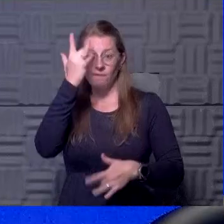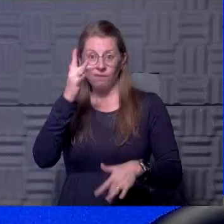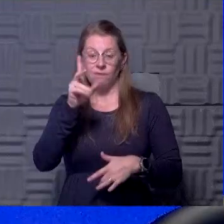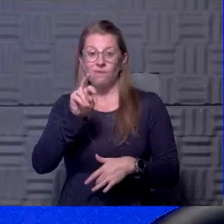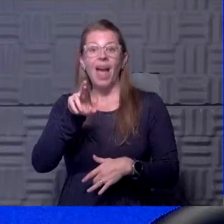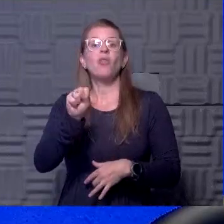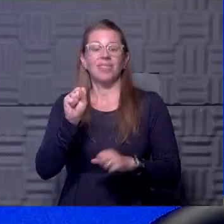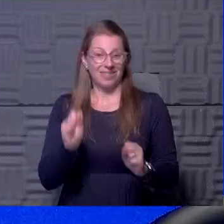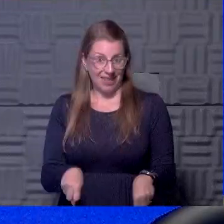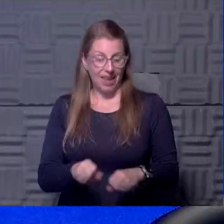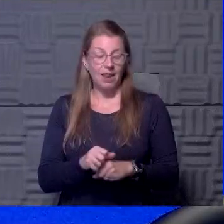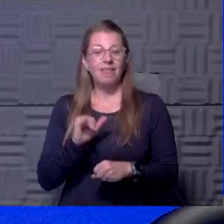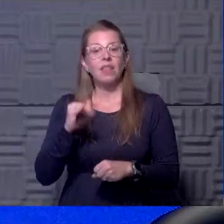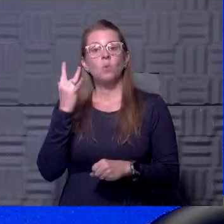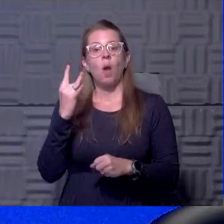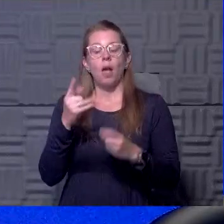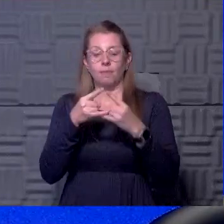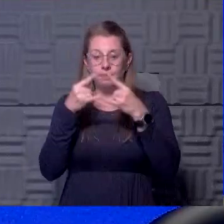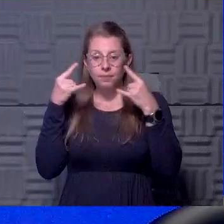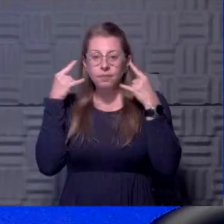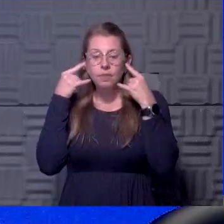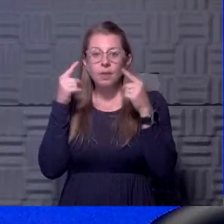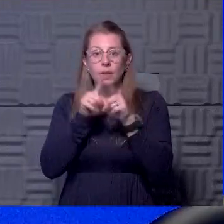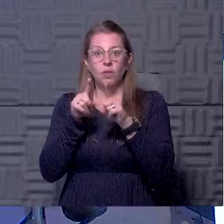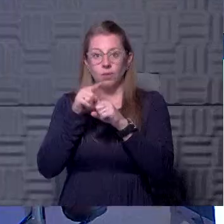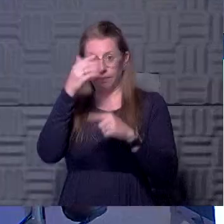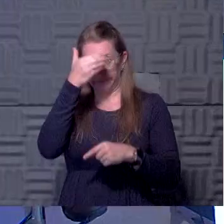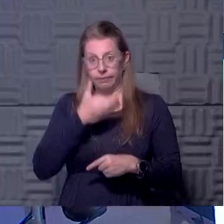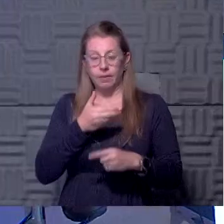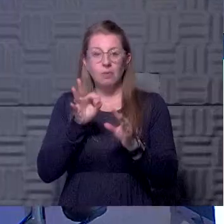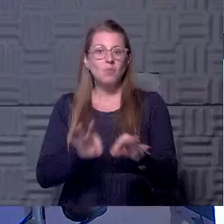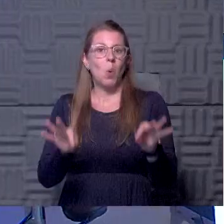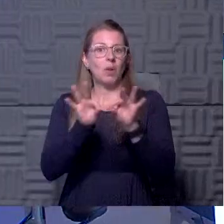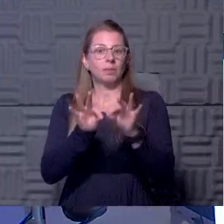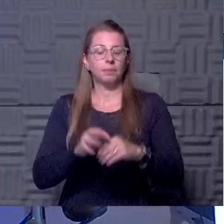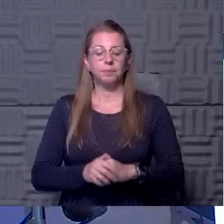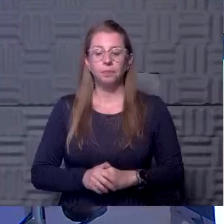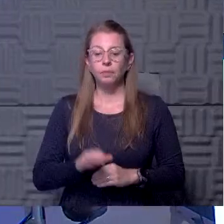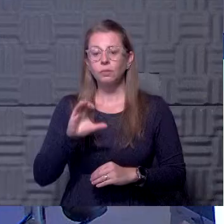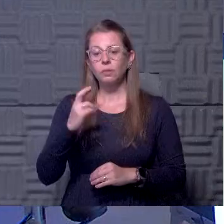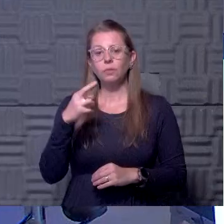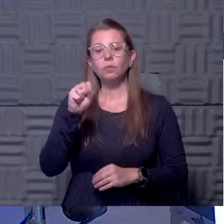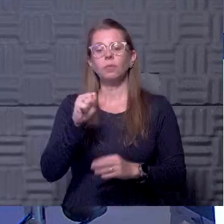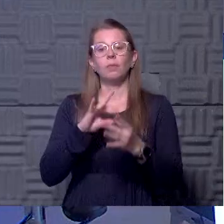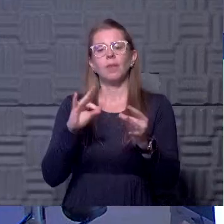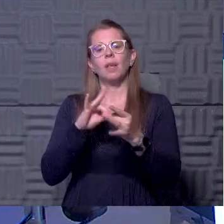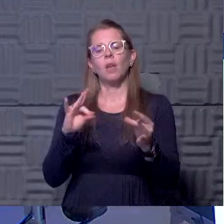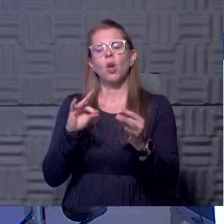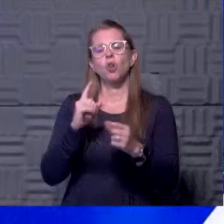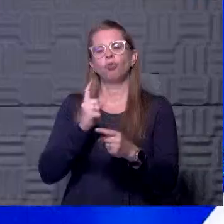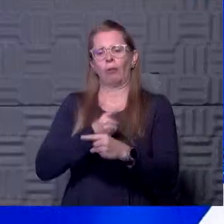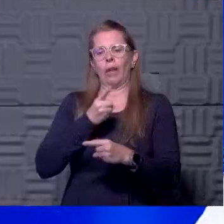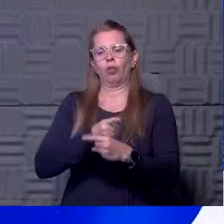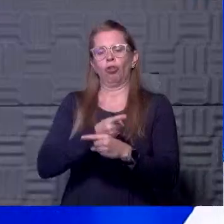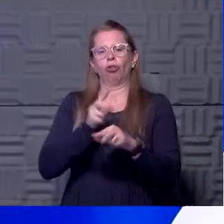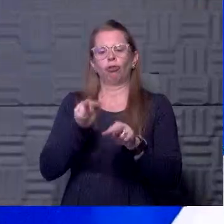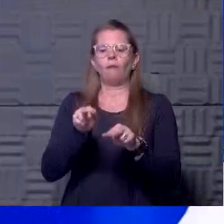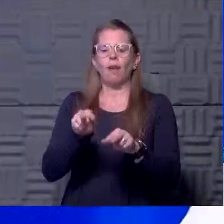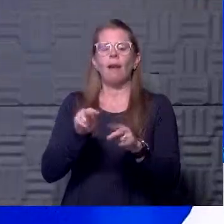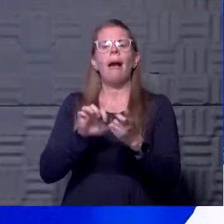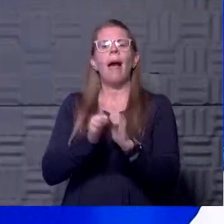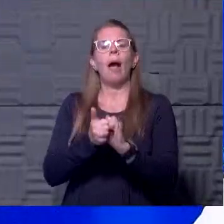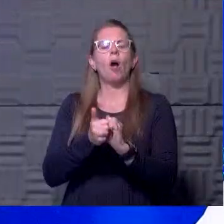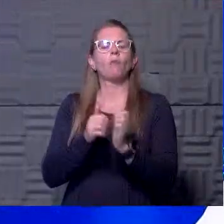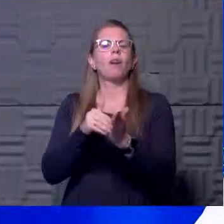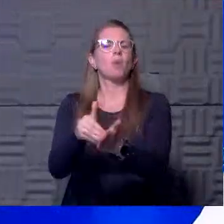That's why the masking and the barrier protection is so important. Okay. Chris mentioned regular surveillance. How frequently will